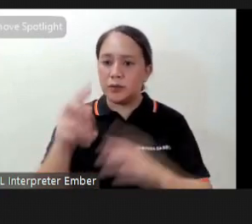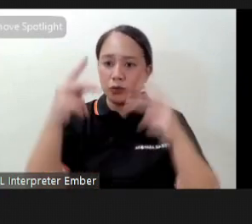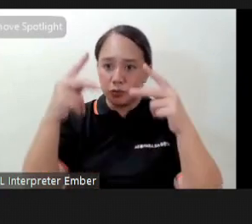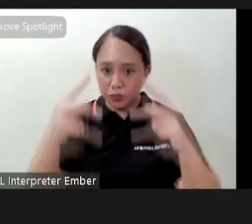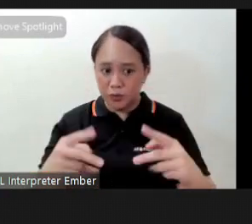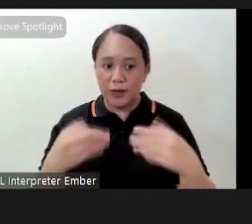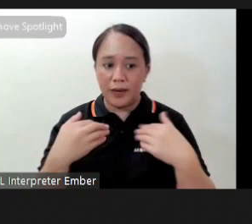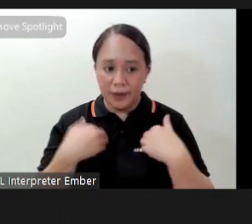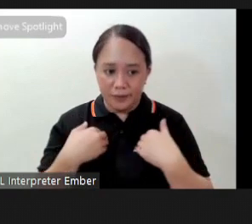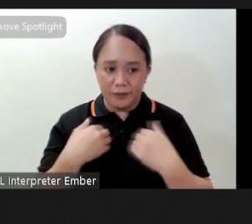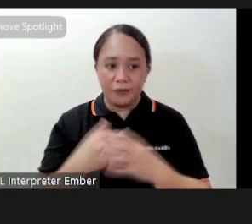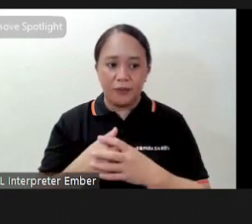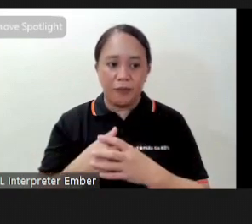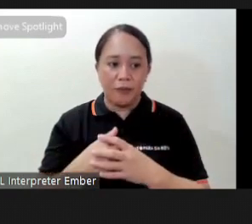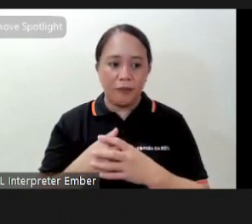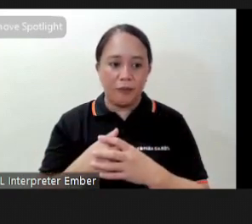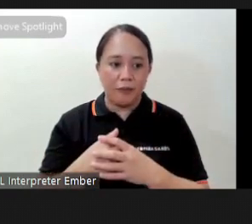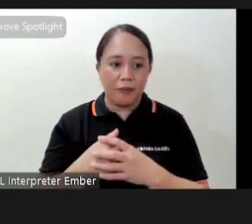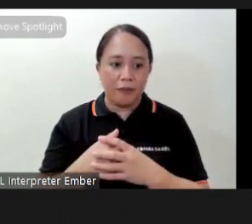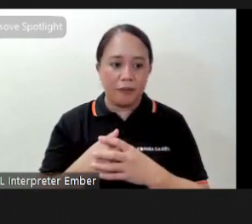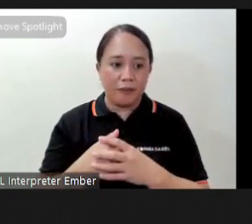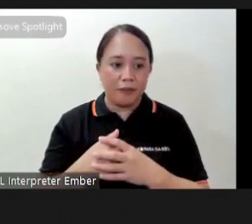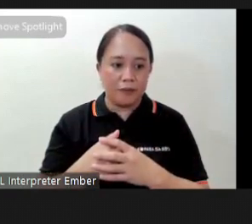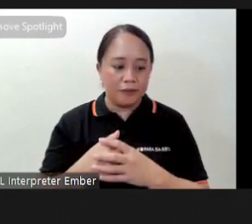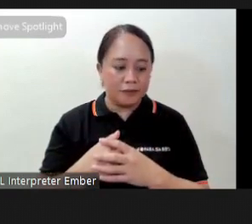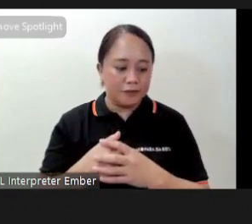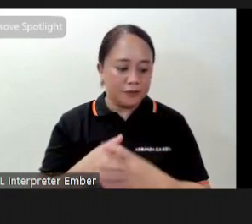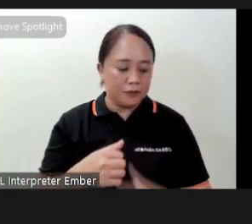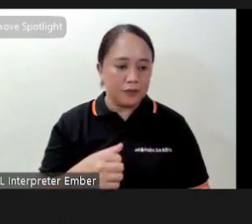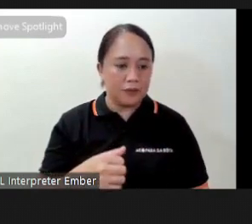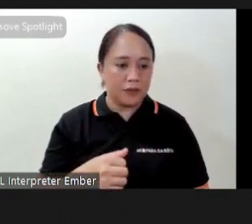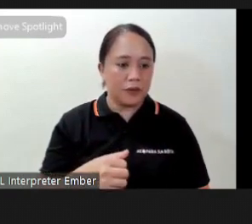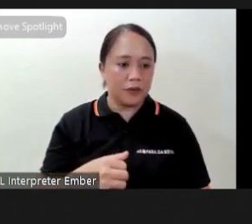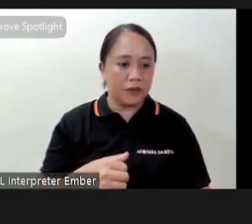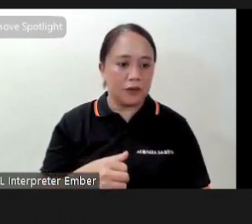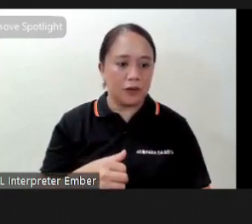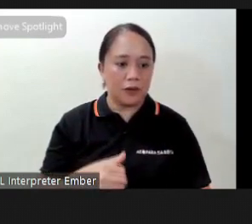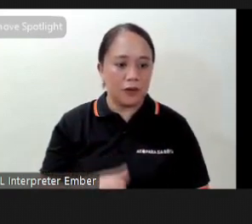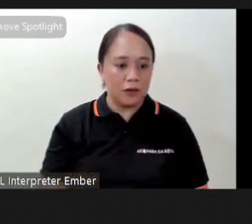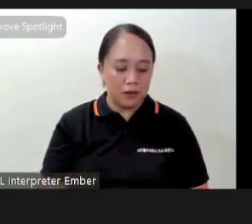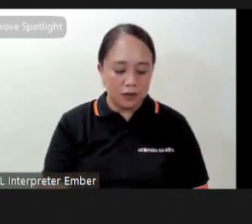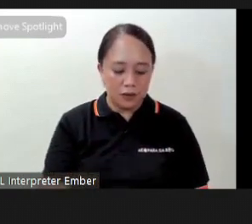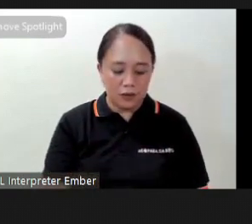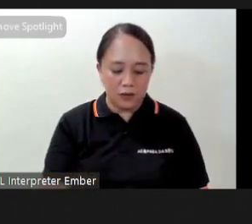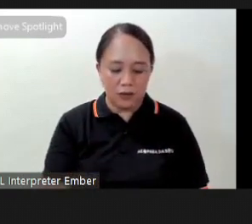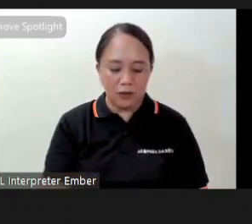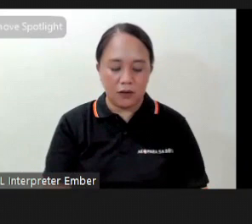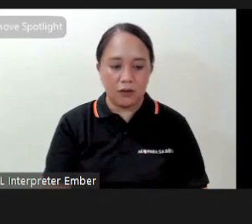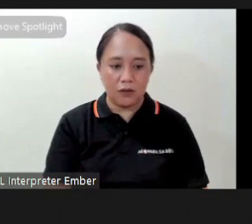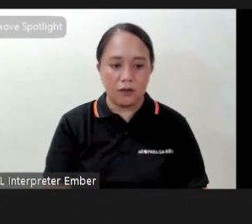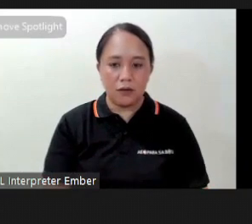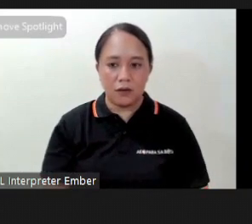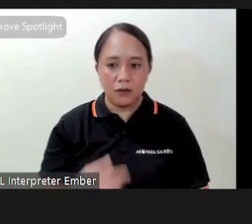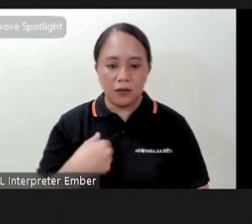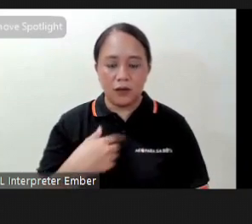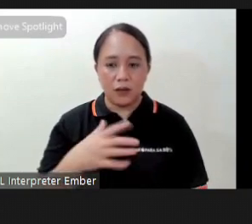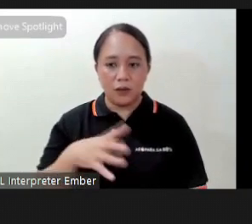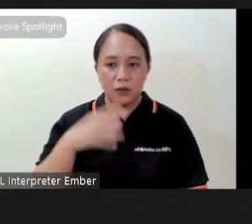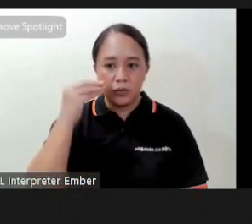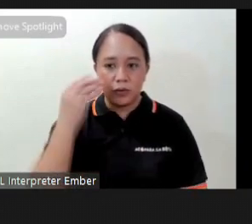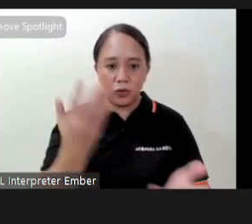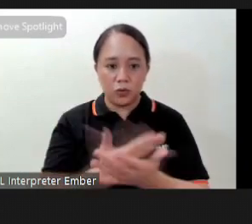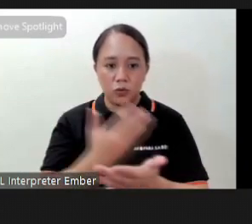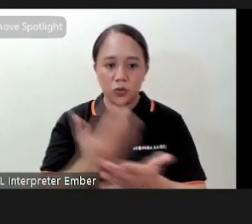explore even after practicing rope flow for more than a year now I am still learning a lot I'm still learning something new